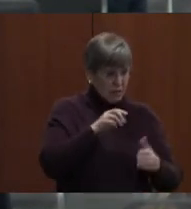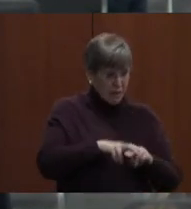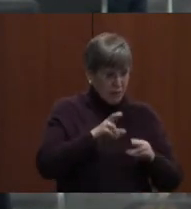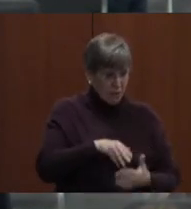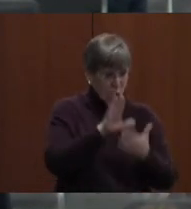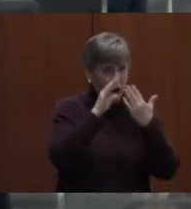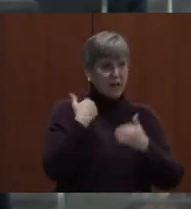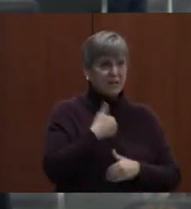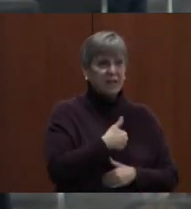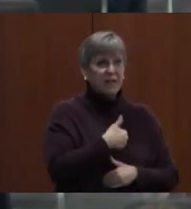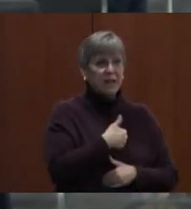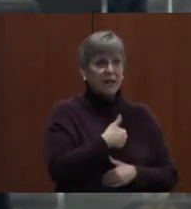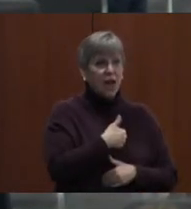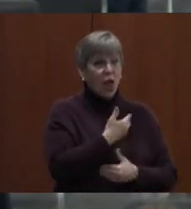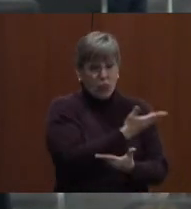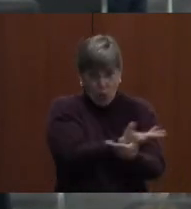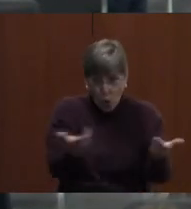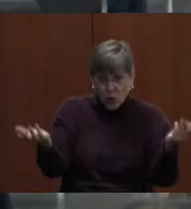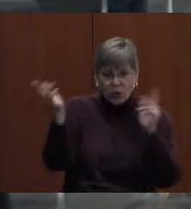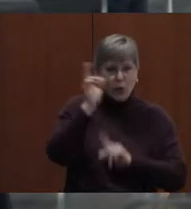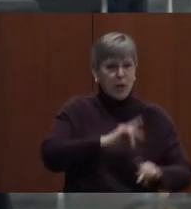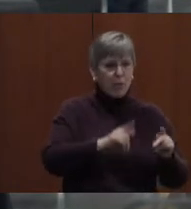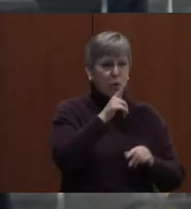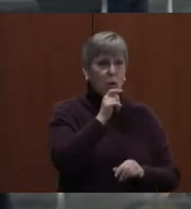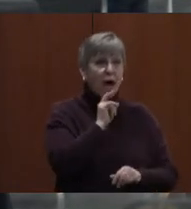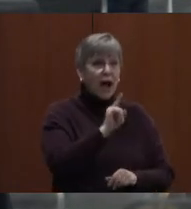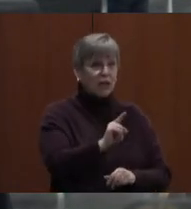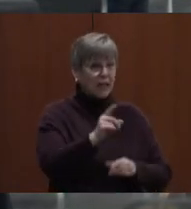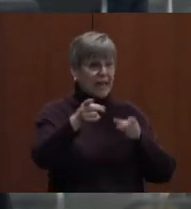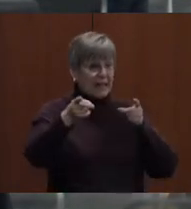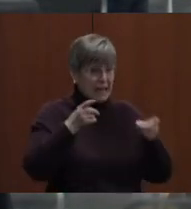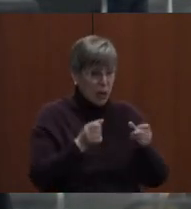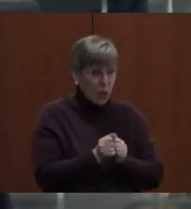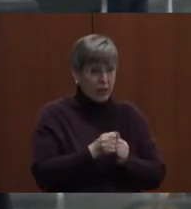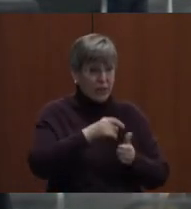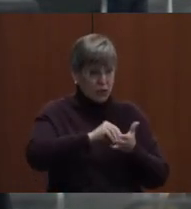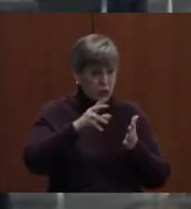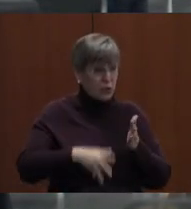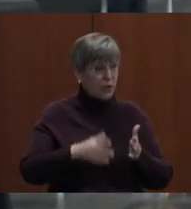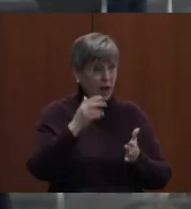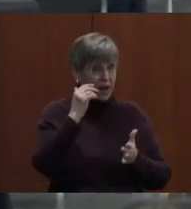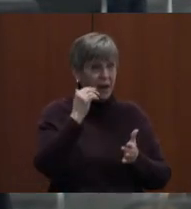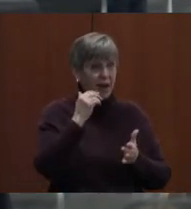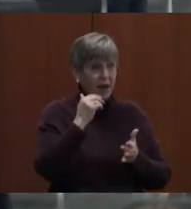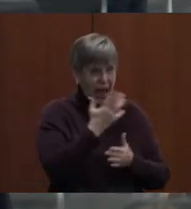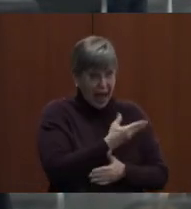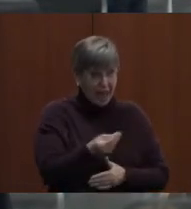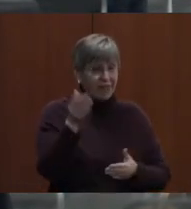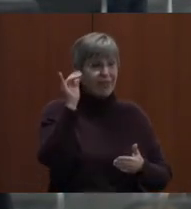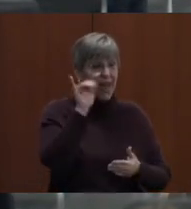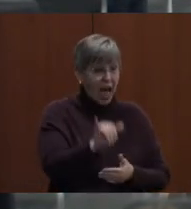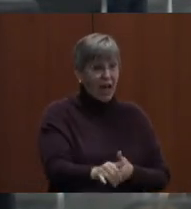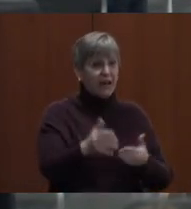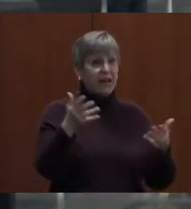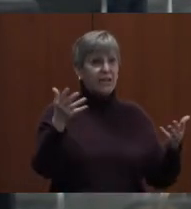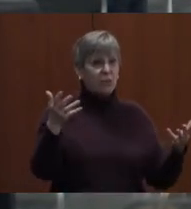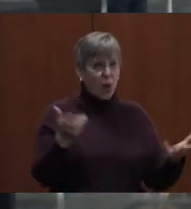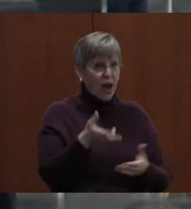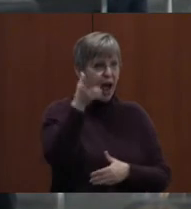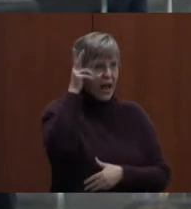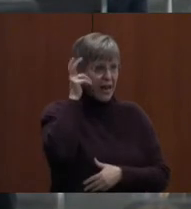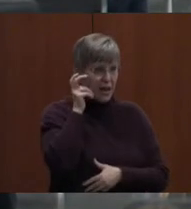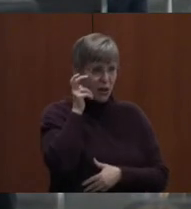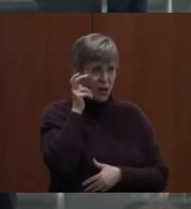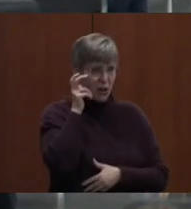And they're the people who are actually dealing with these students, and that's what I'm hearing. No